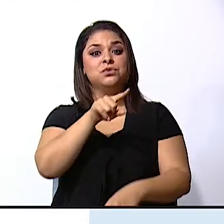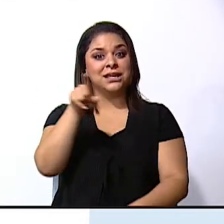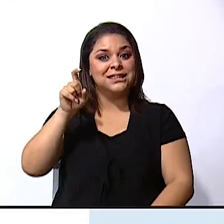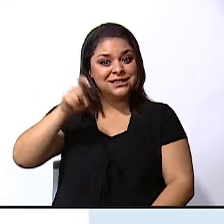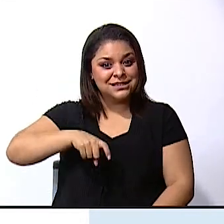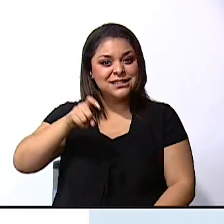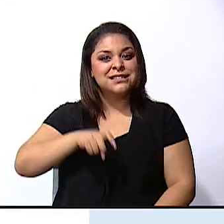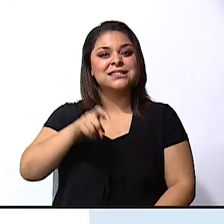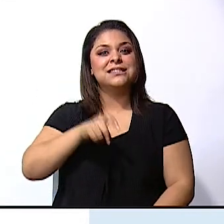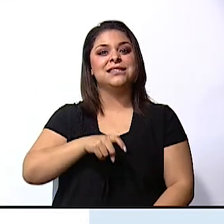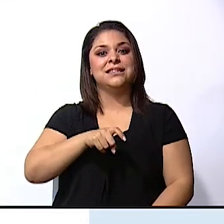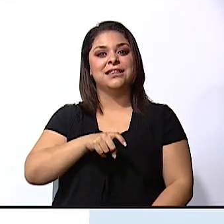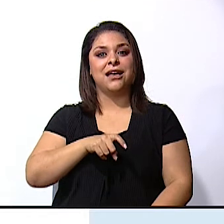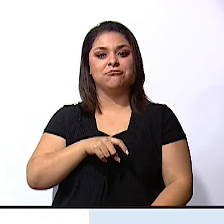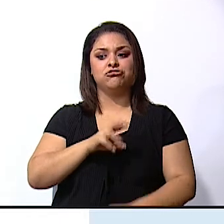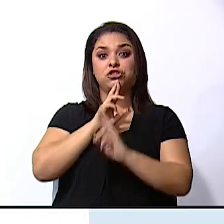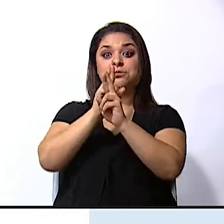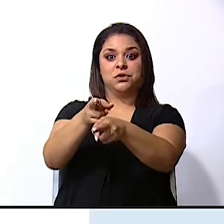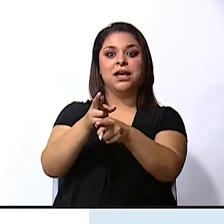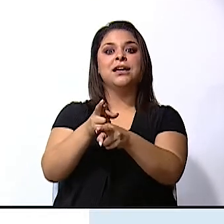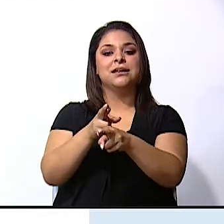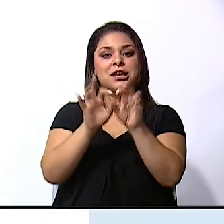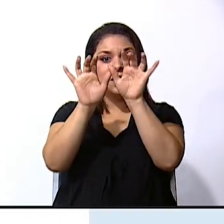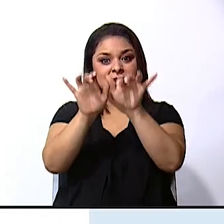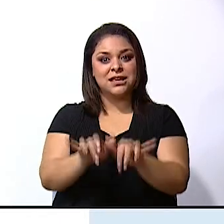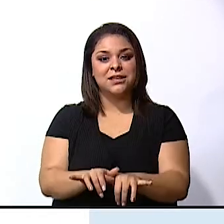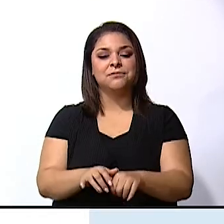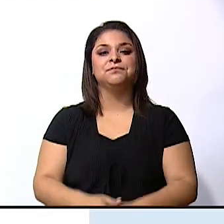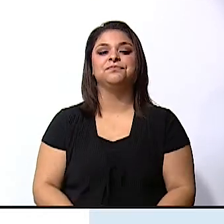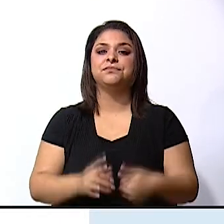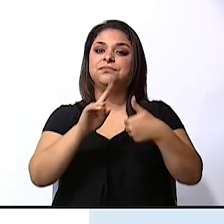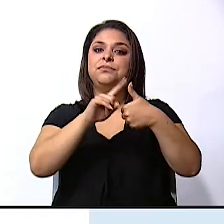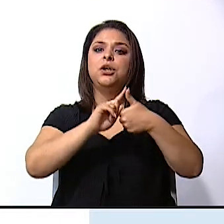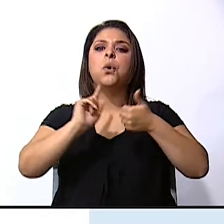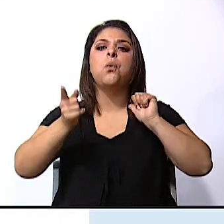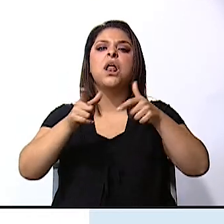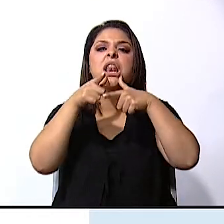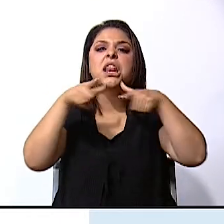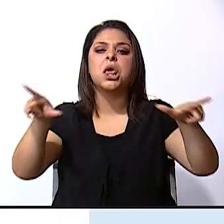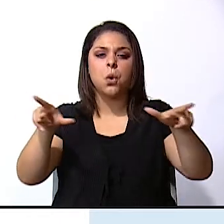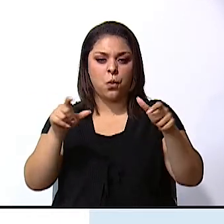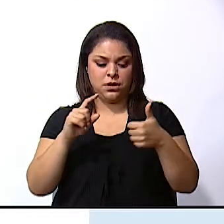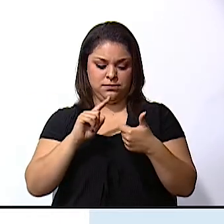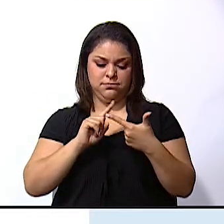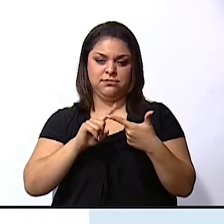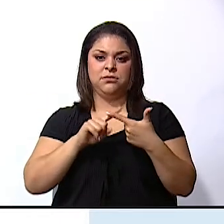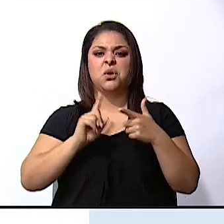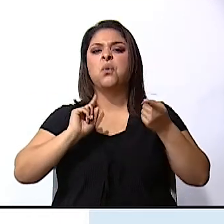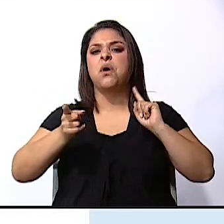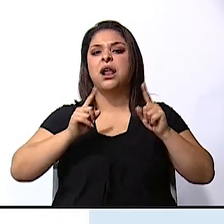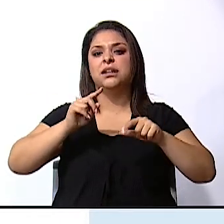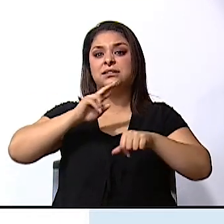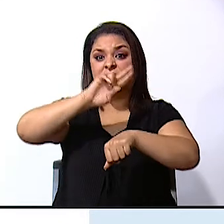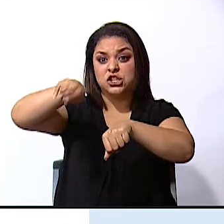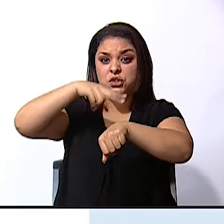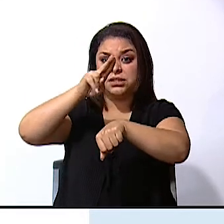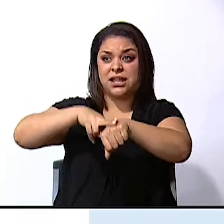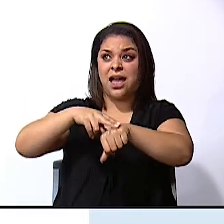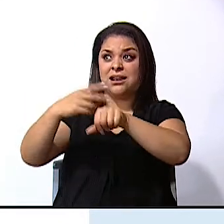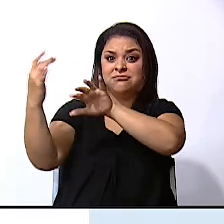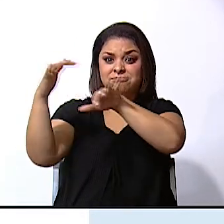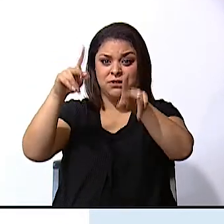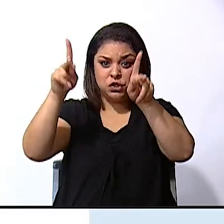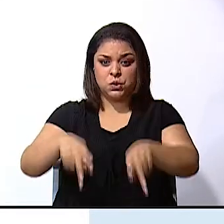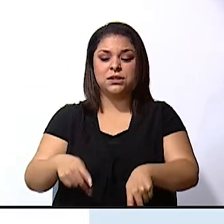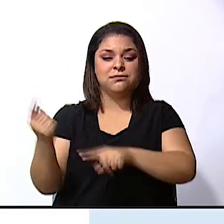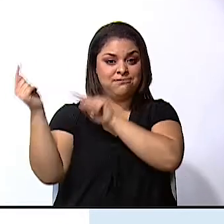reply that email. What languages do you speak? What languages nationalities and native people do you